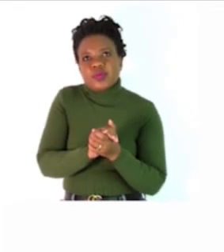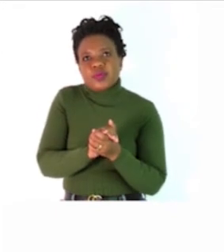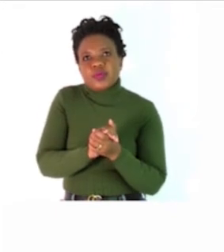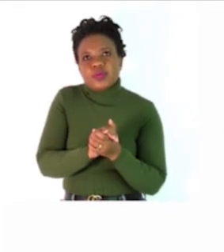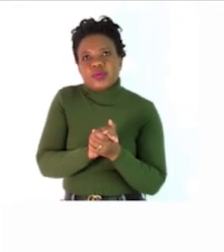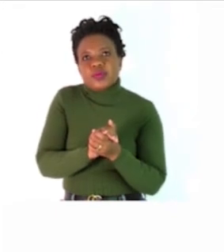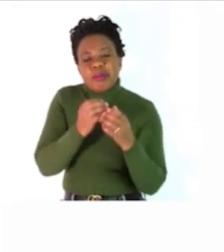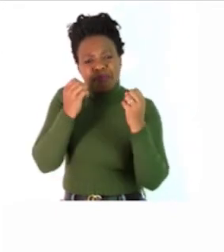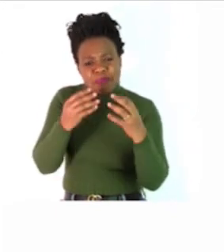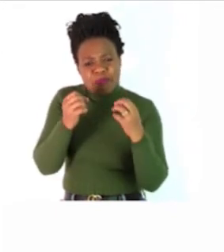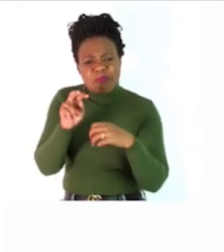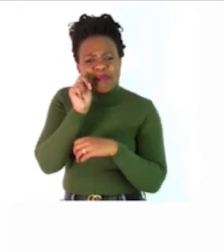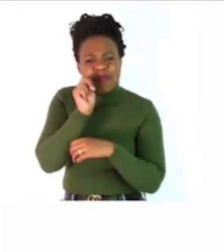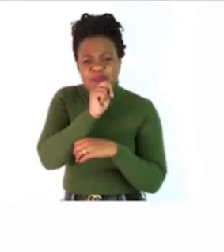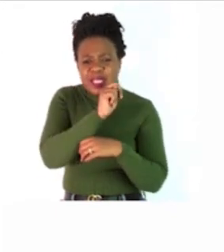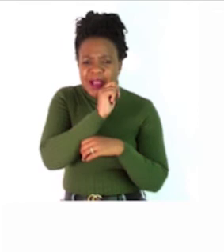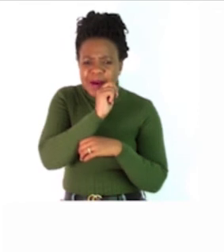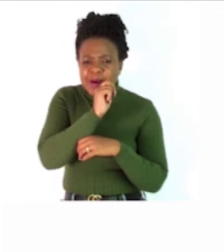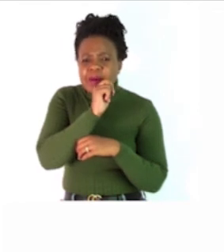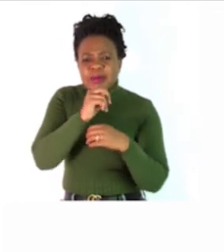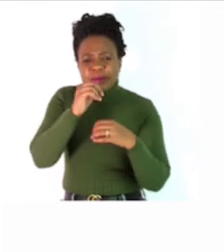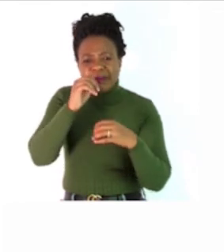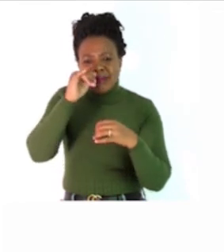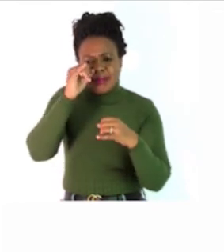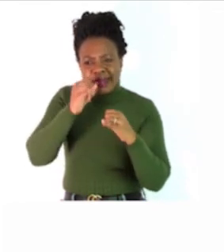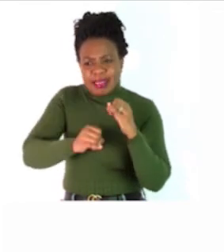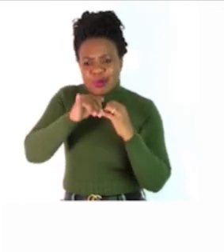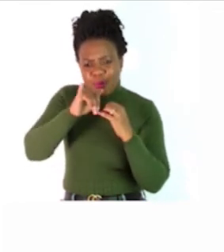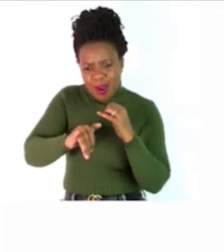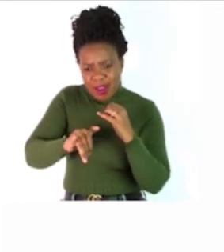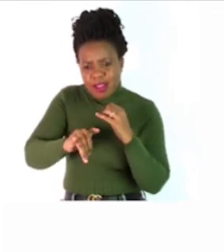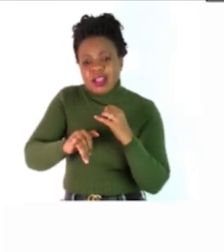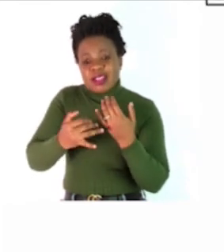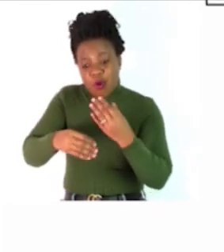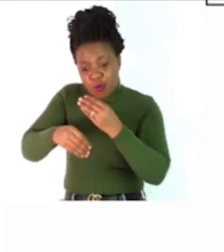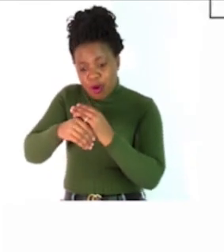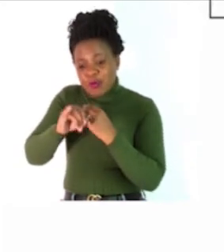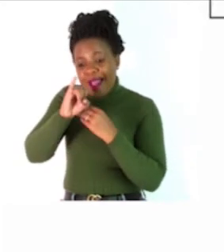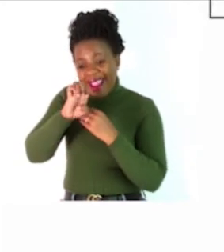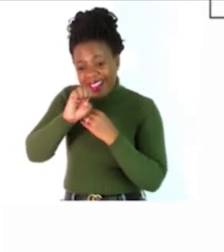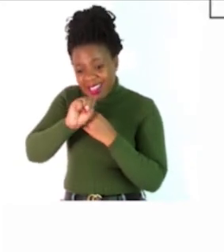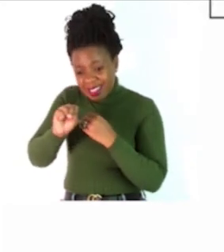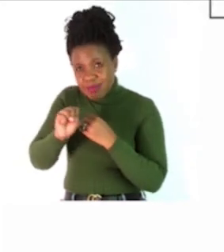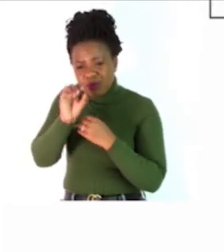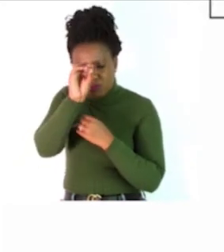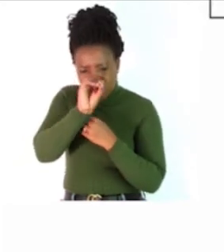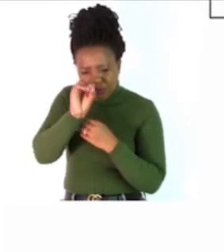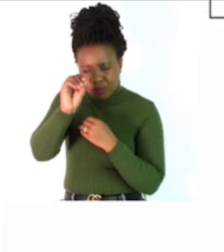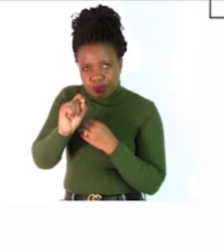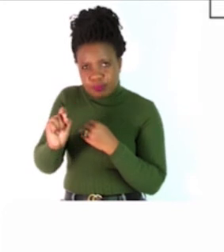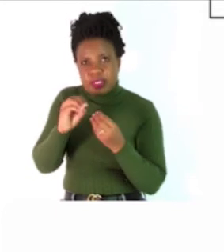Y. And there are also many nouns there that are already